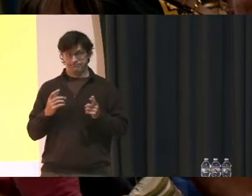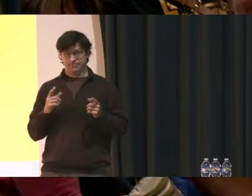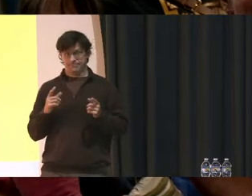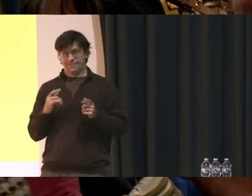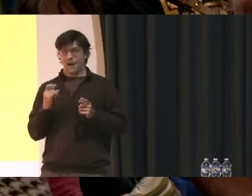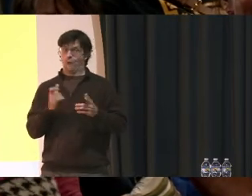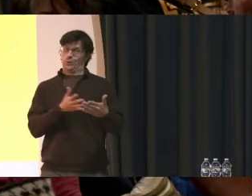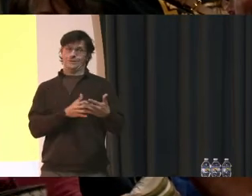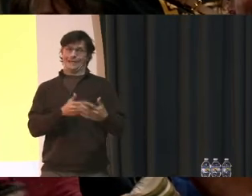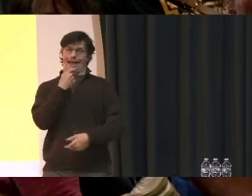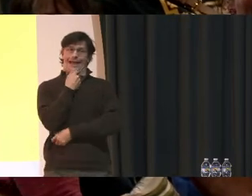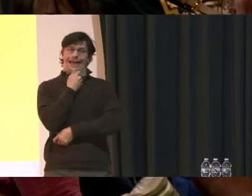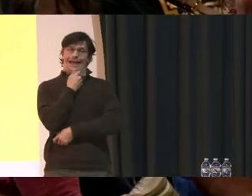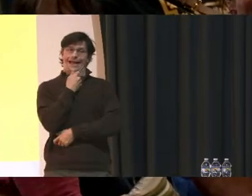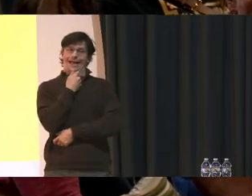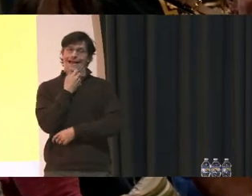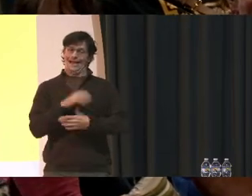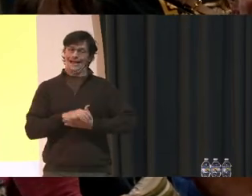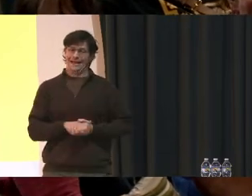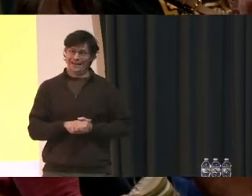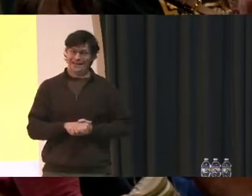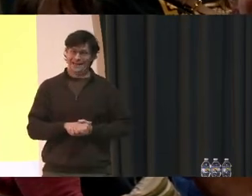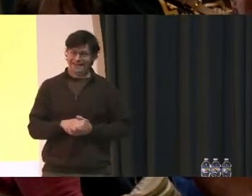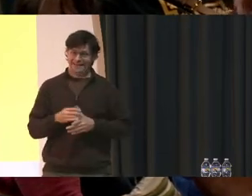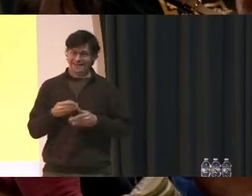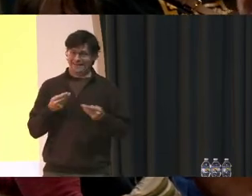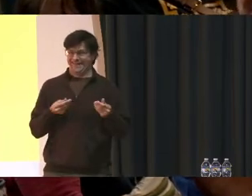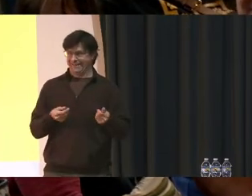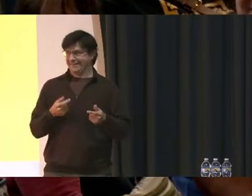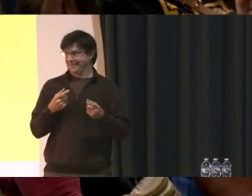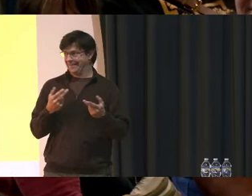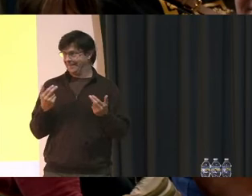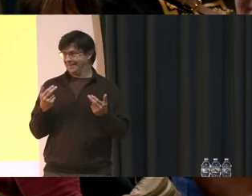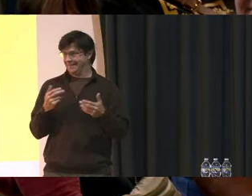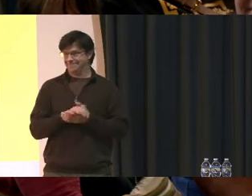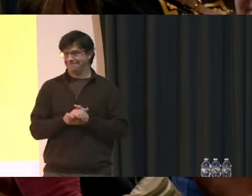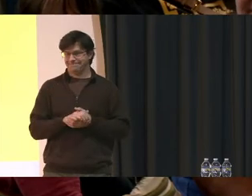you have to sing. Look, I don't want to do all that. Okay, thank you.